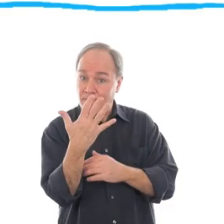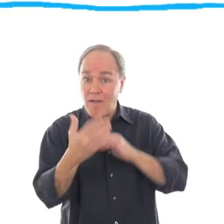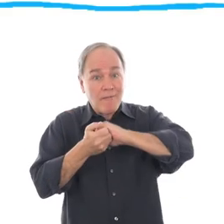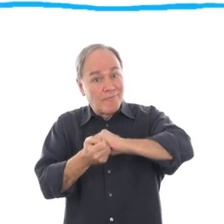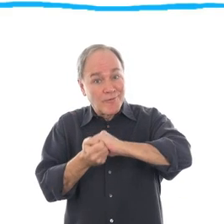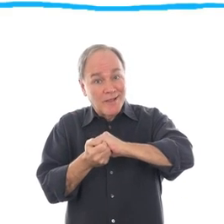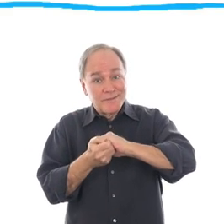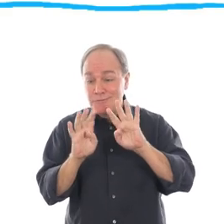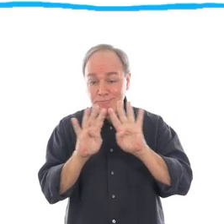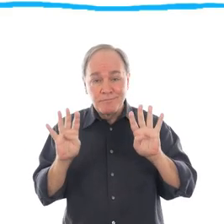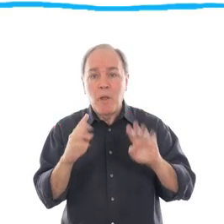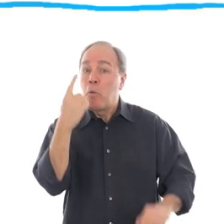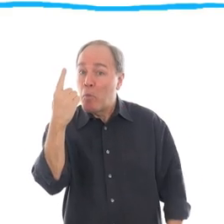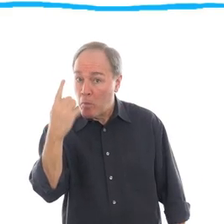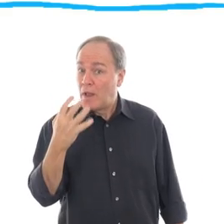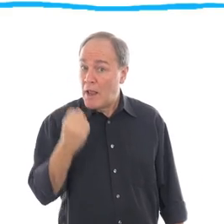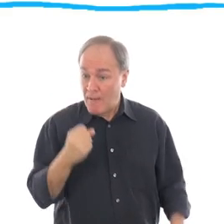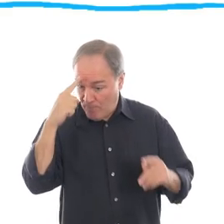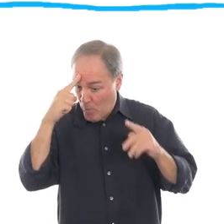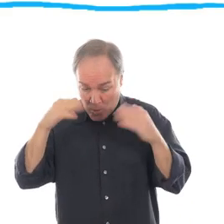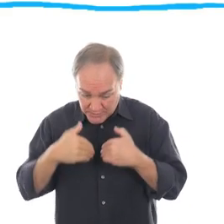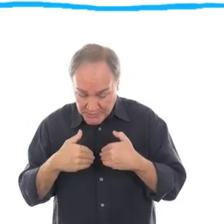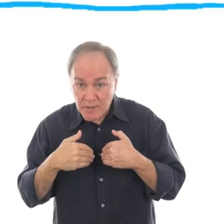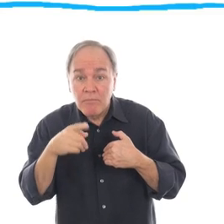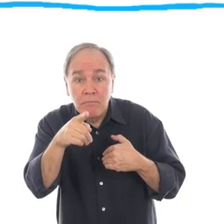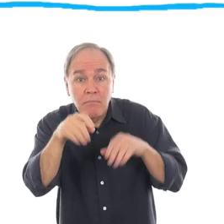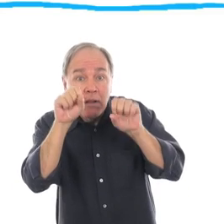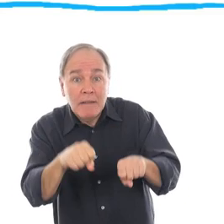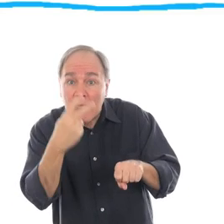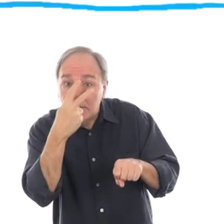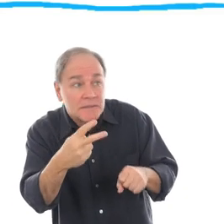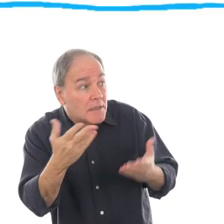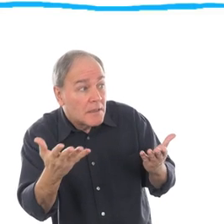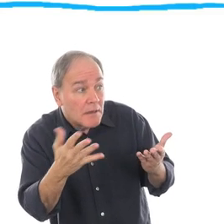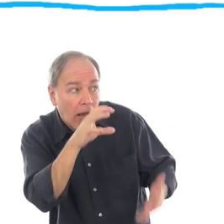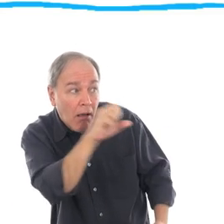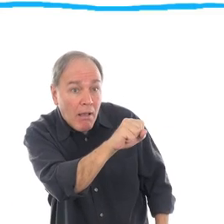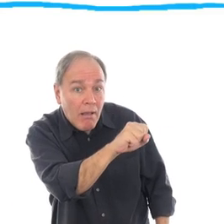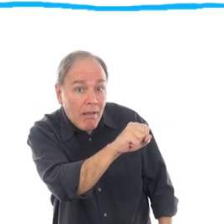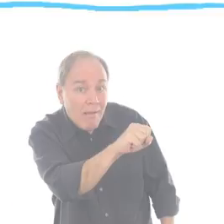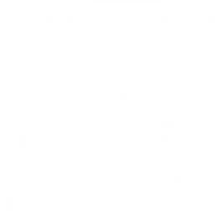These are five friends. One of them has autism. Can you tell the difference?